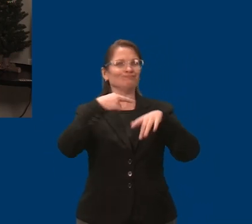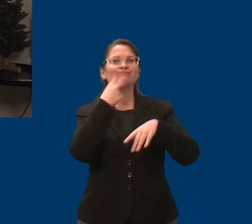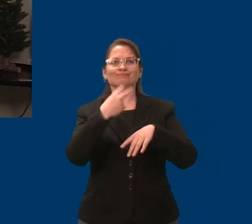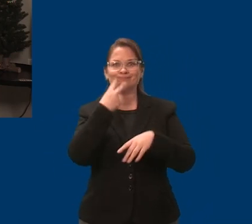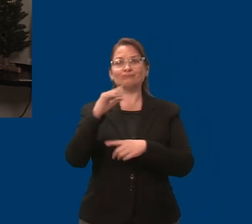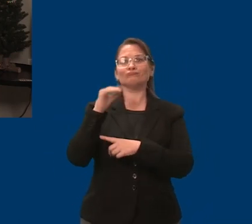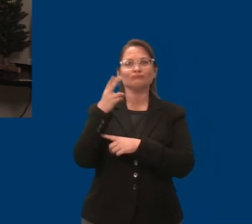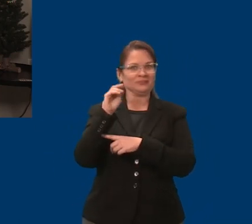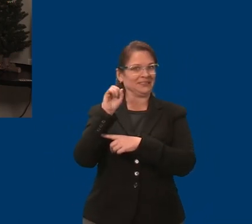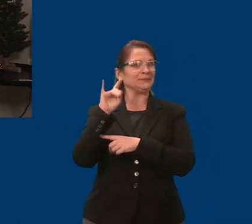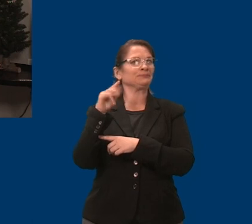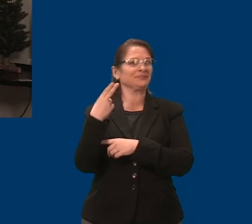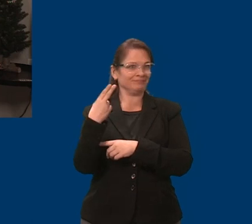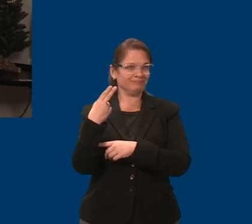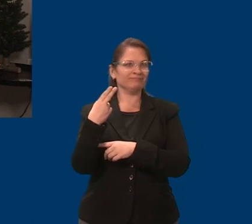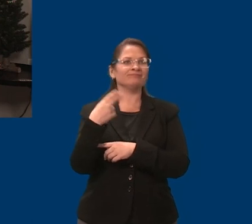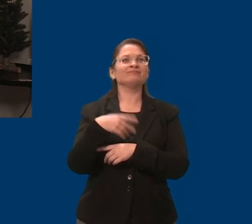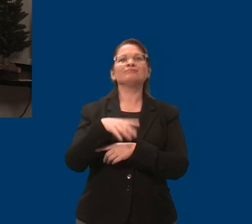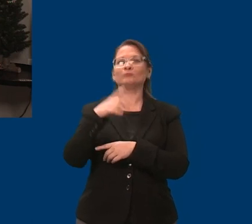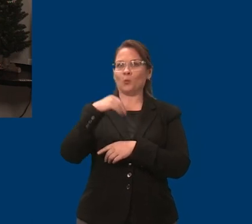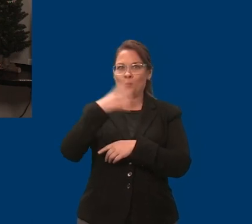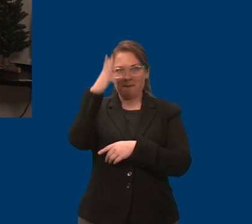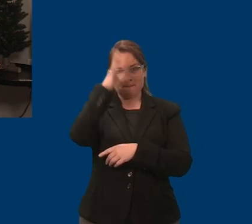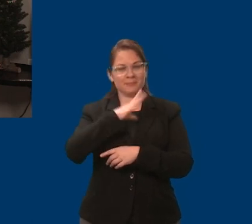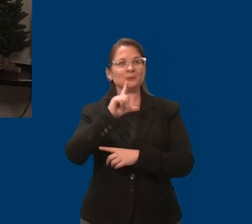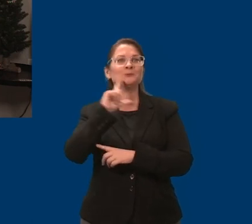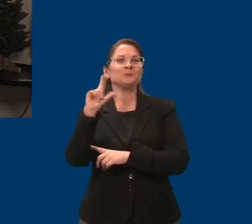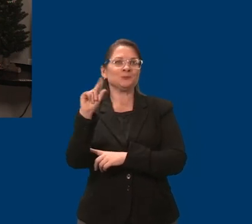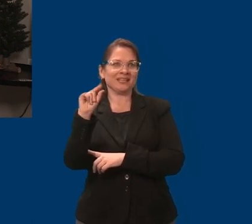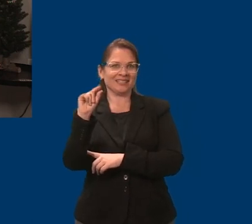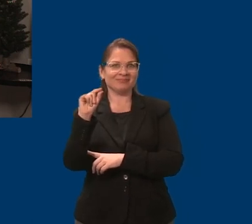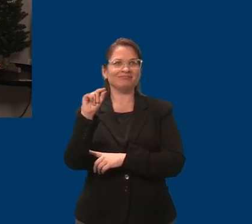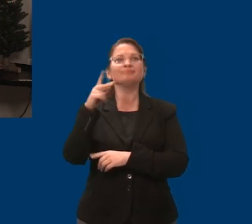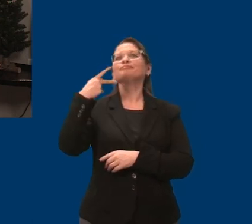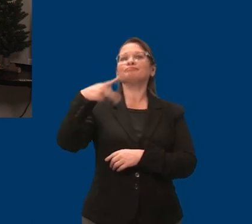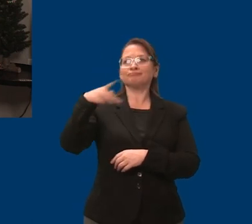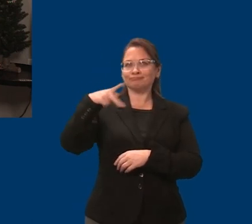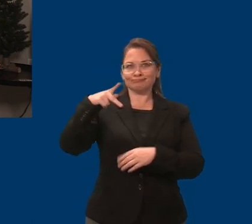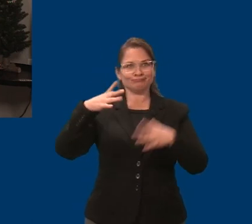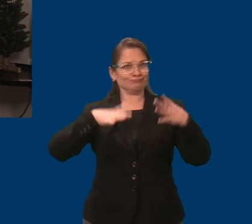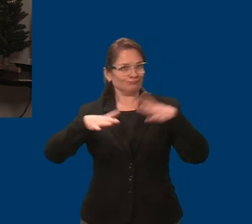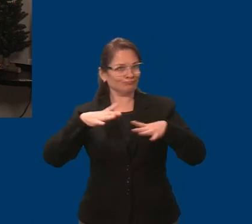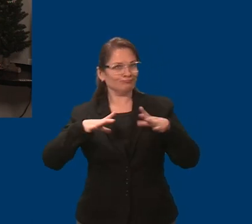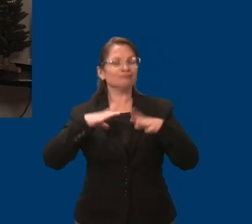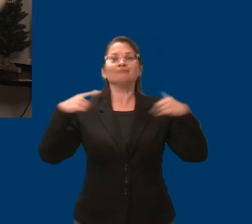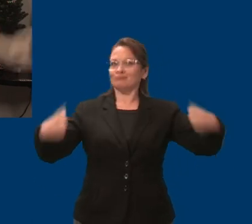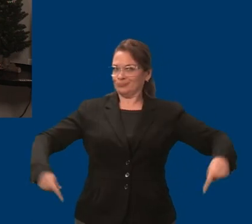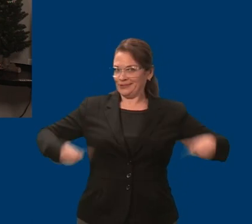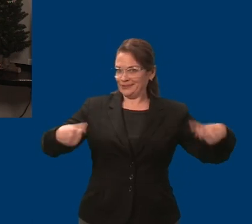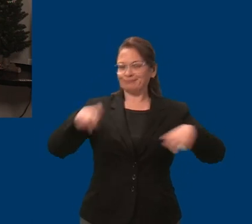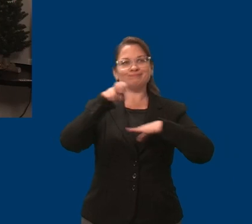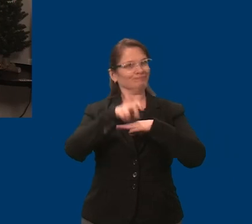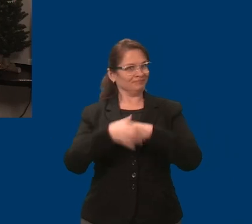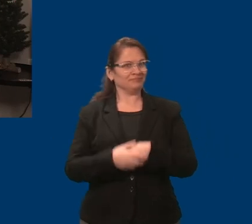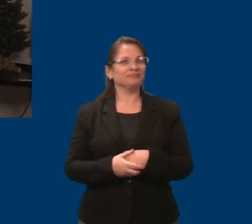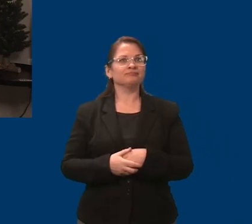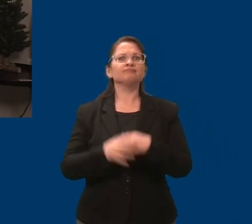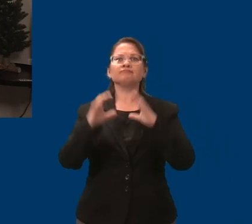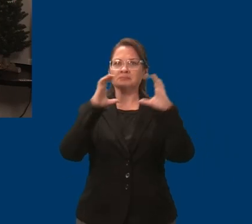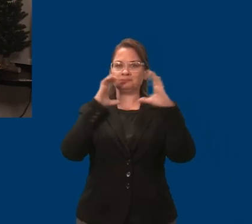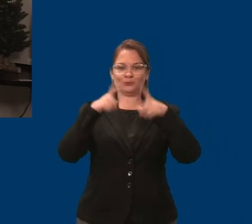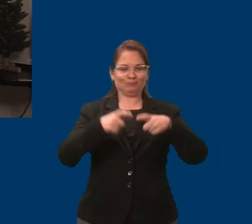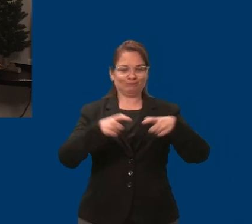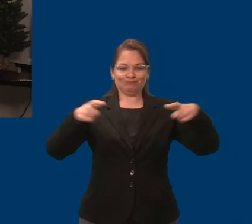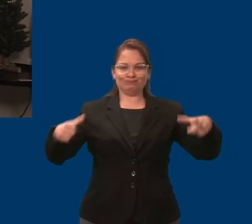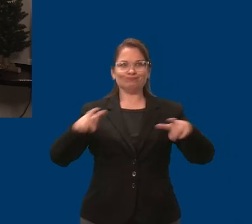burgundy shirt. I use a wheelchair to move around and a communication device to help me speak. I am in